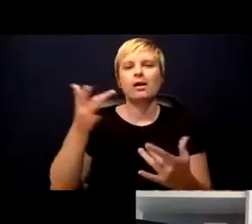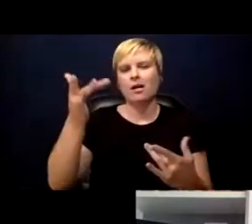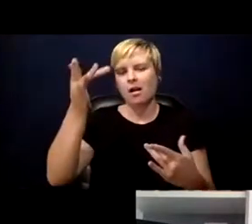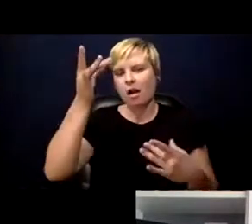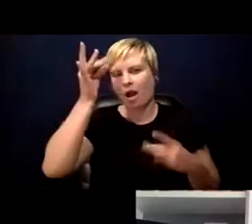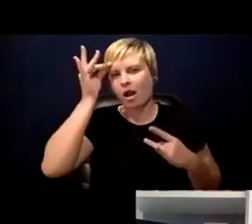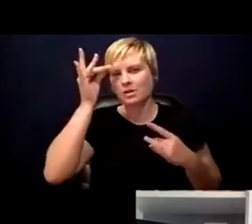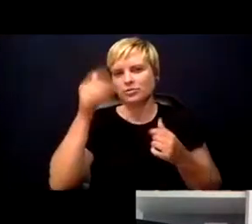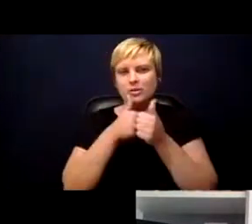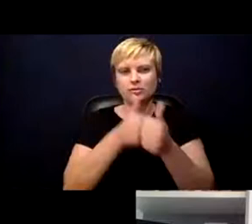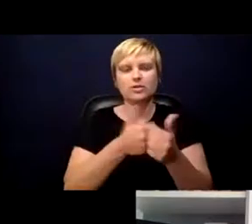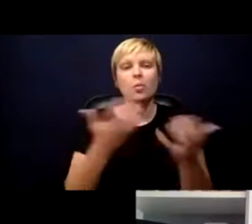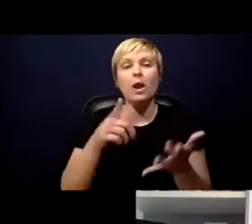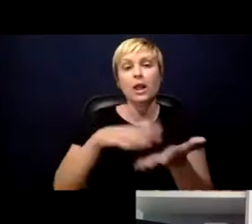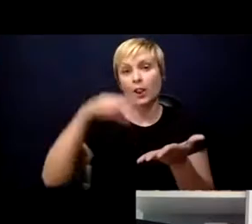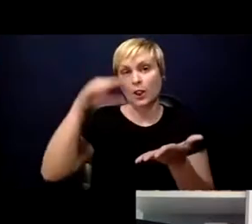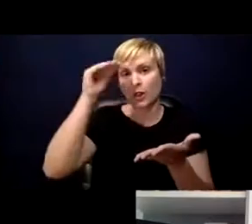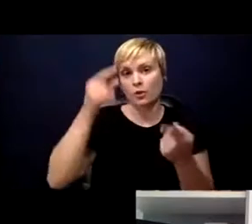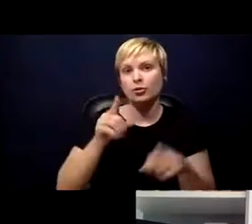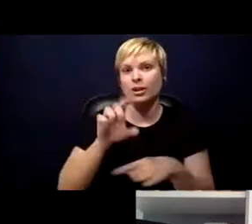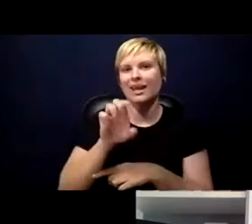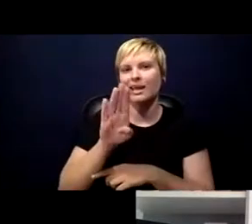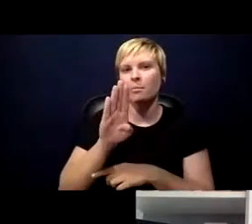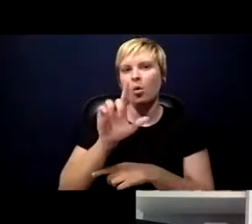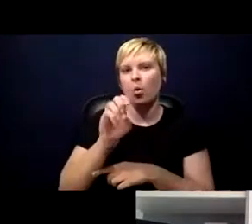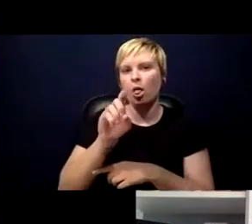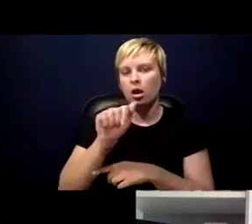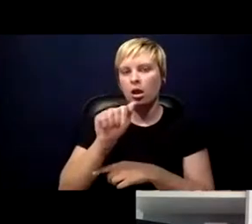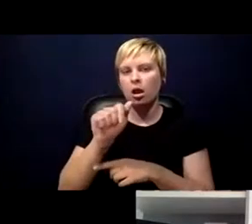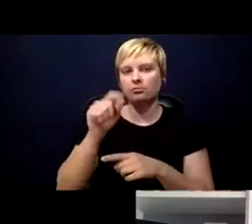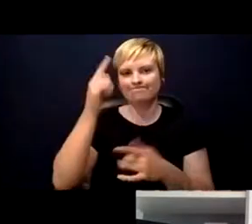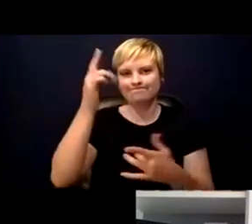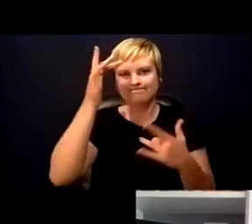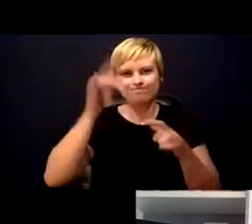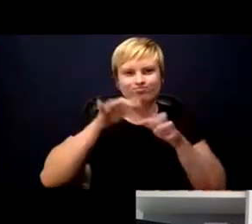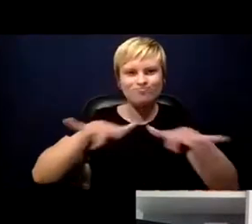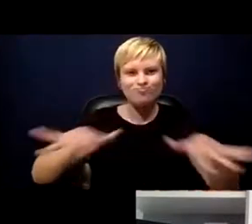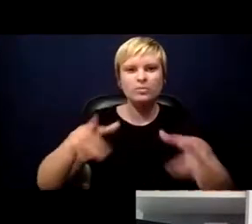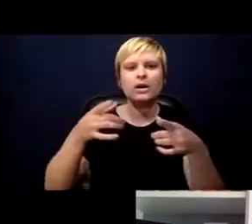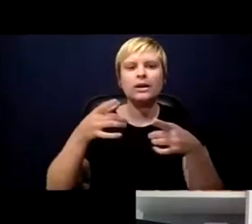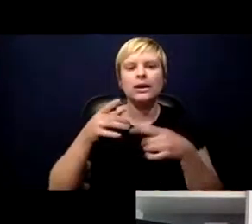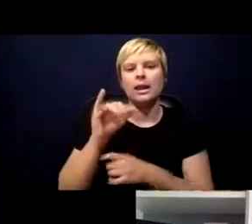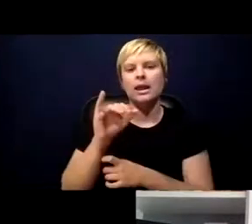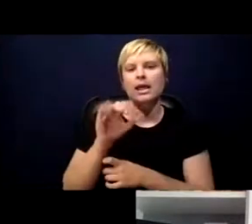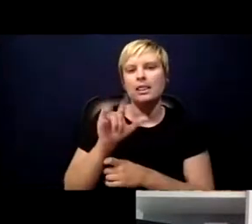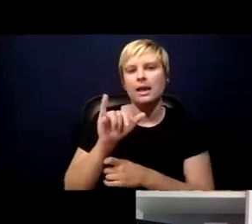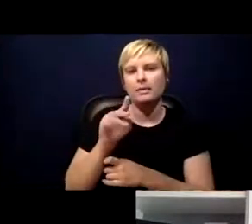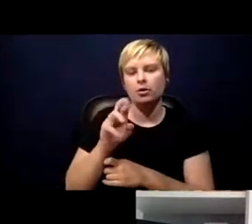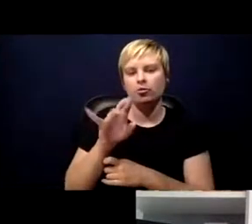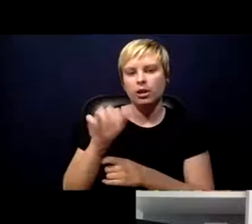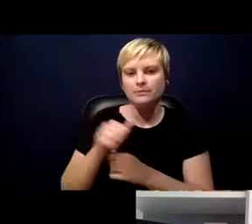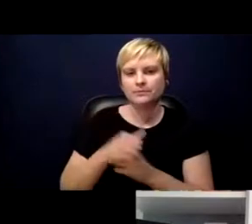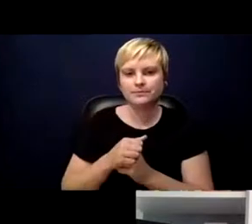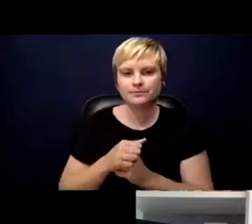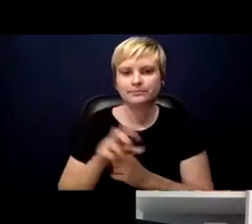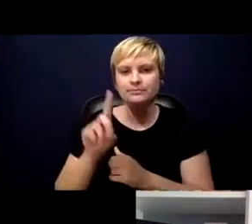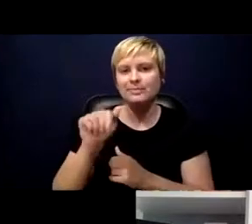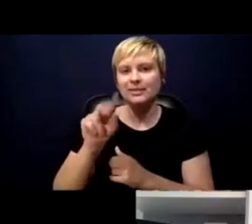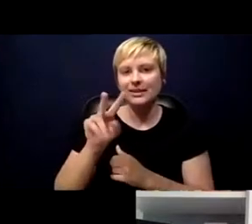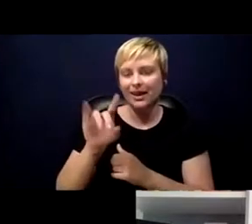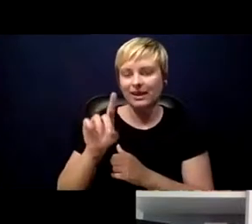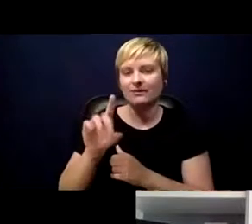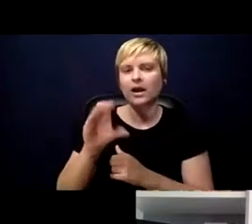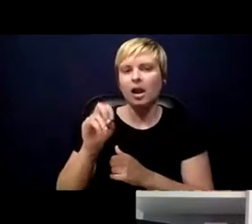Ebola outbreak in Liberia. David Cotton will also join us, Vice President of the Public Health Response and